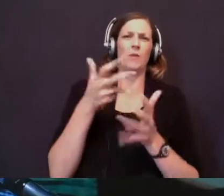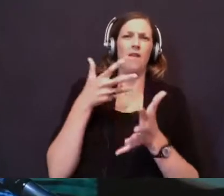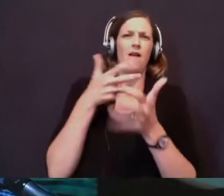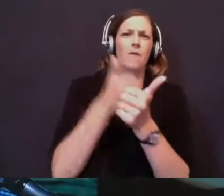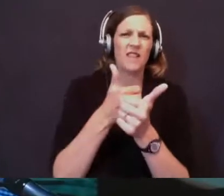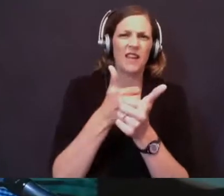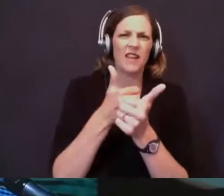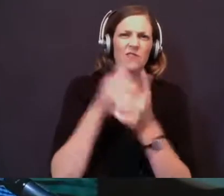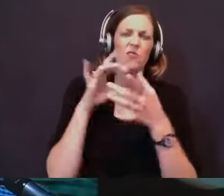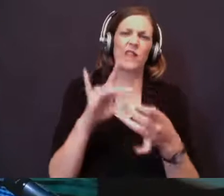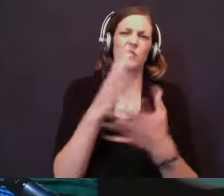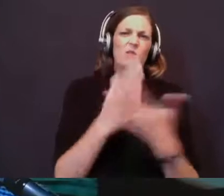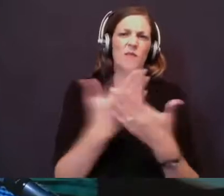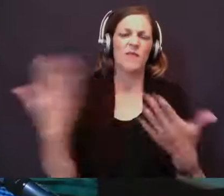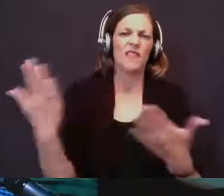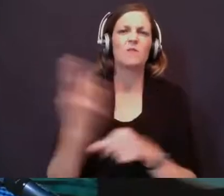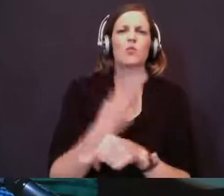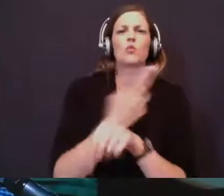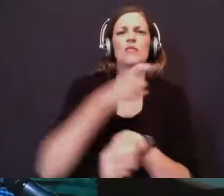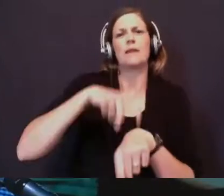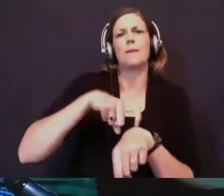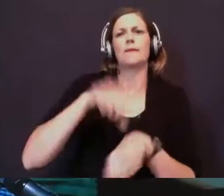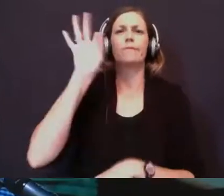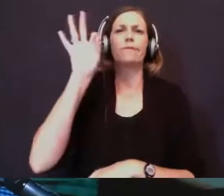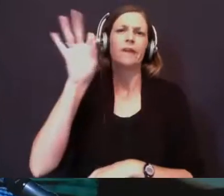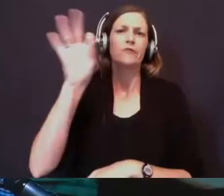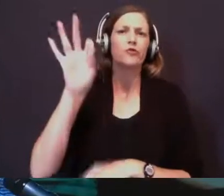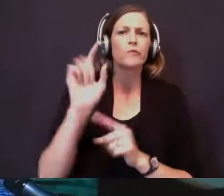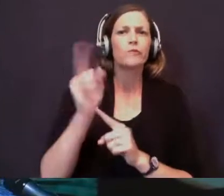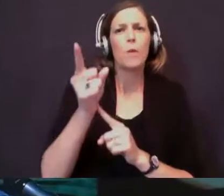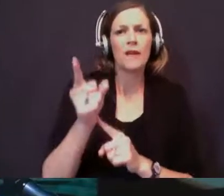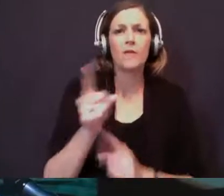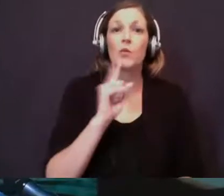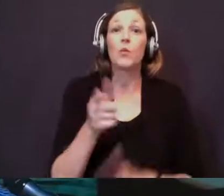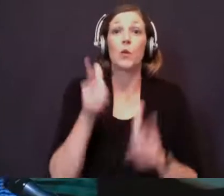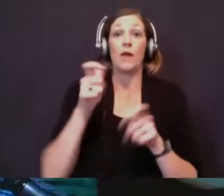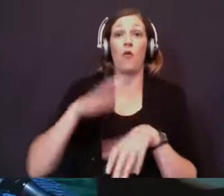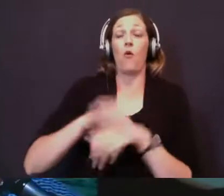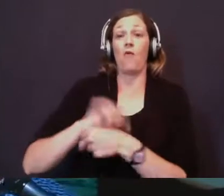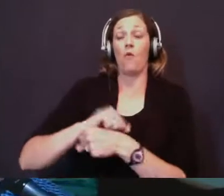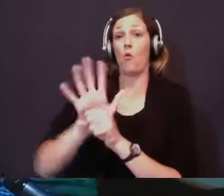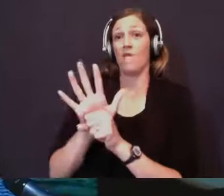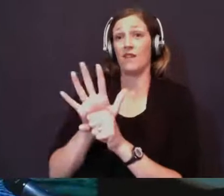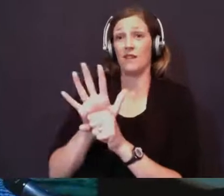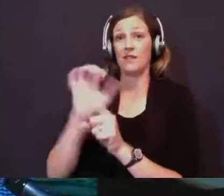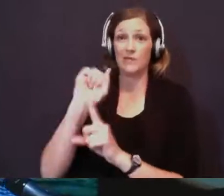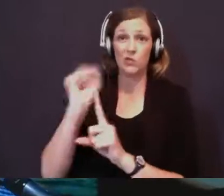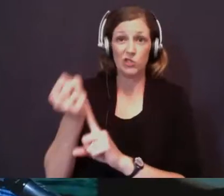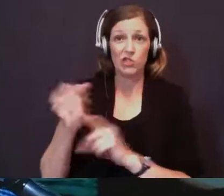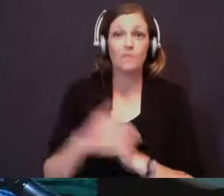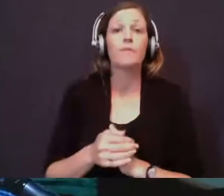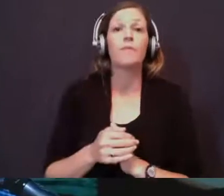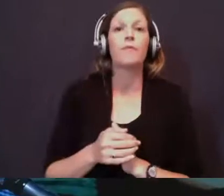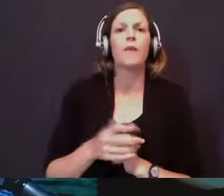some things. Almost use this time as a pastoral moment, if you would. Just real quick on the COVID-19 side, we